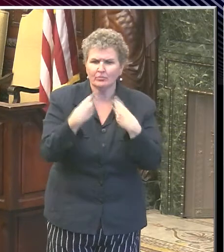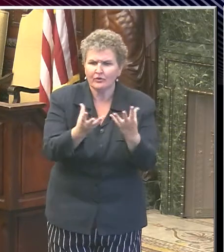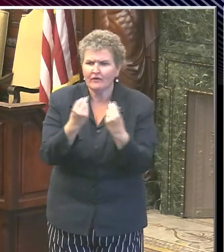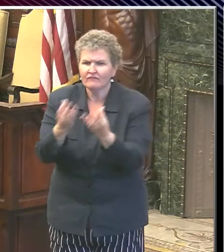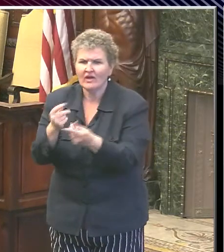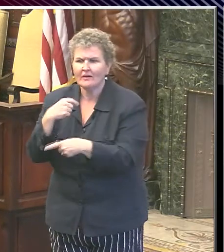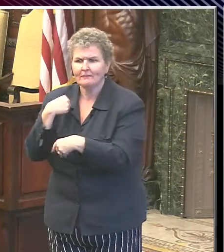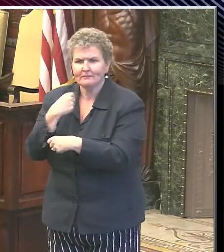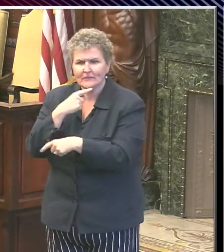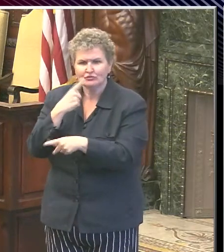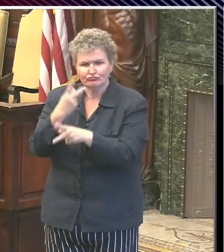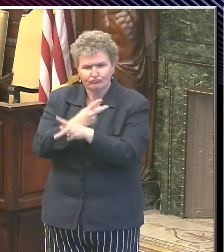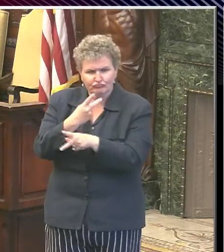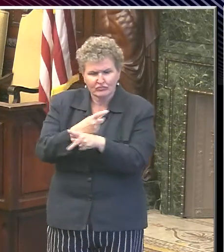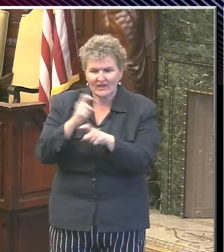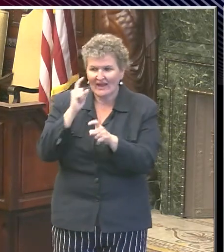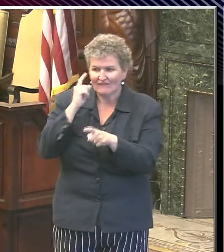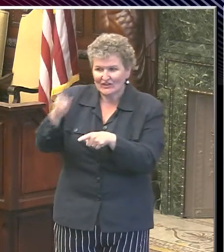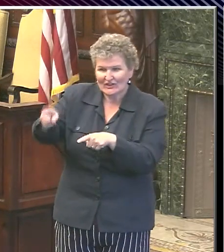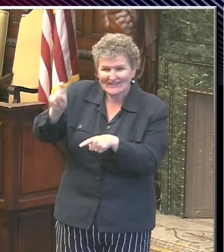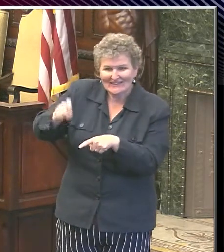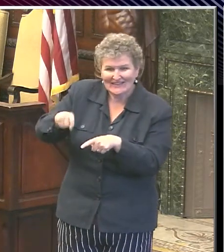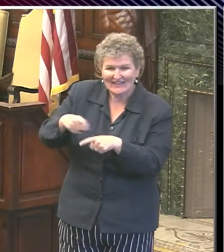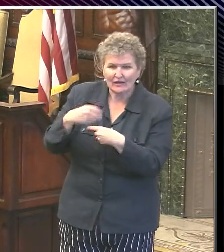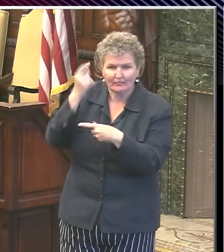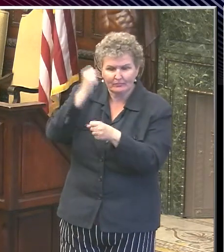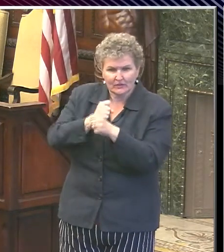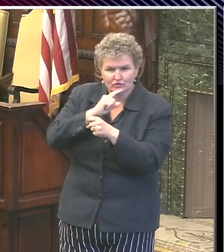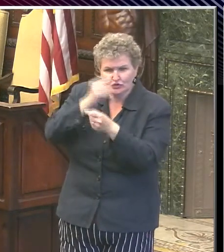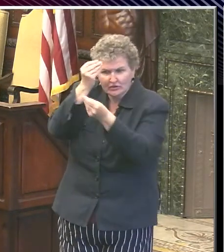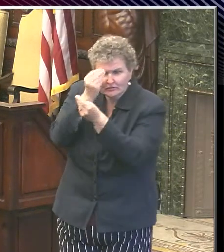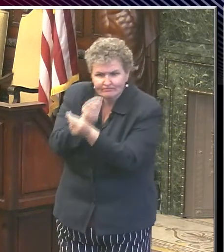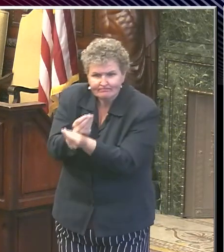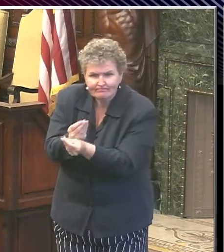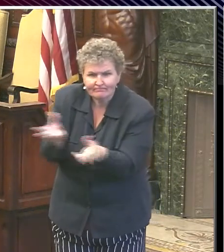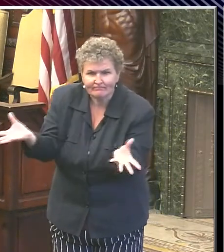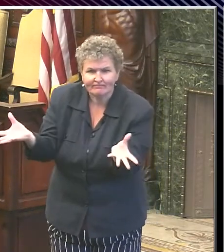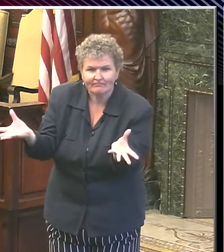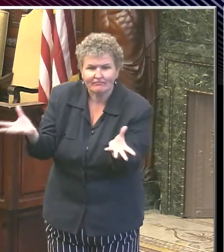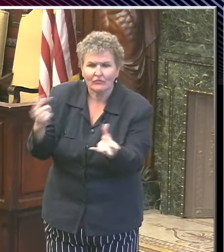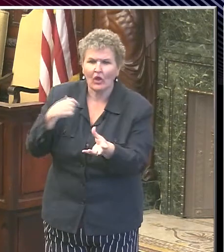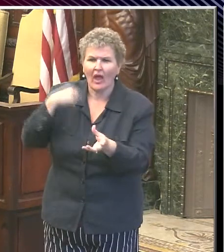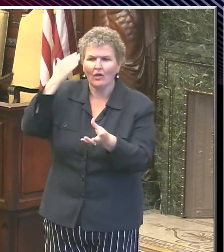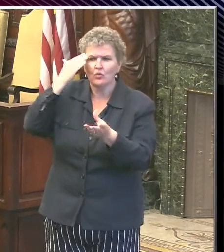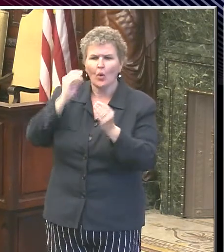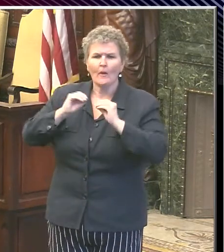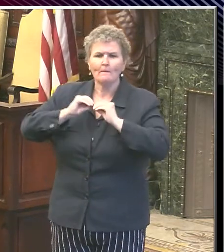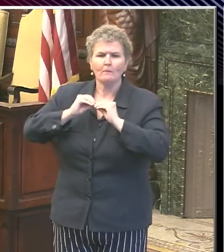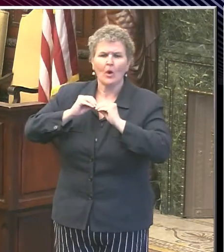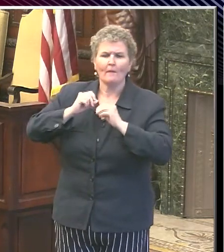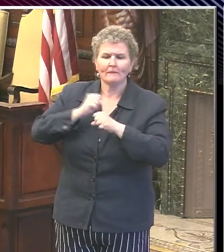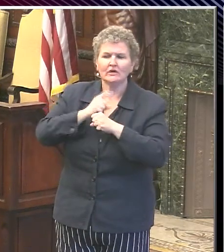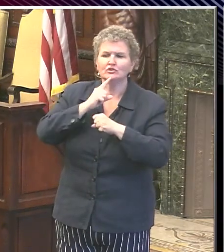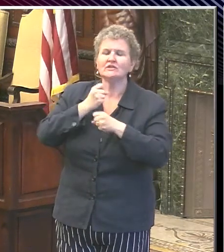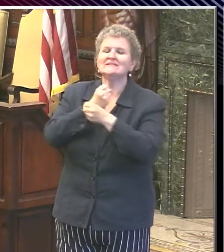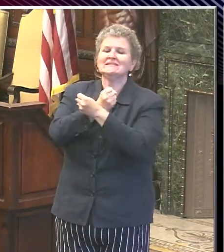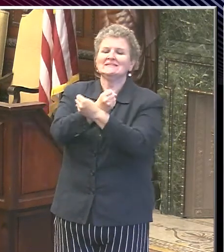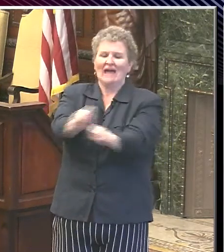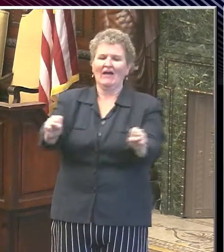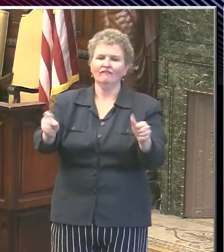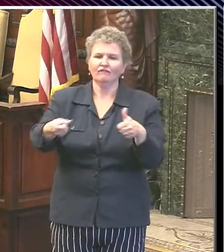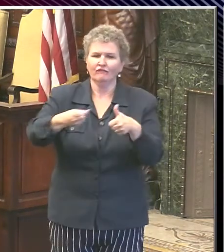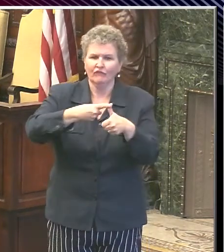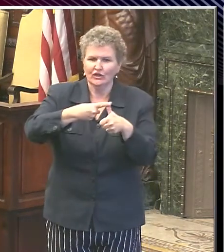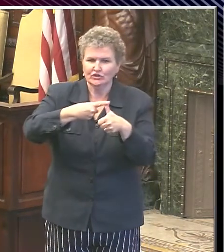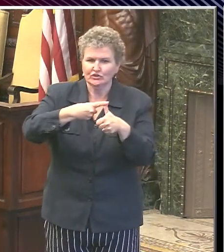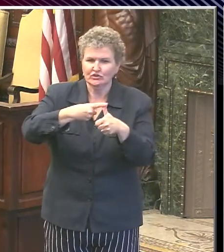that's necessary. And we will be sharing that message with families as that becomes available. But safety is first. And we are really working hard to